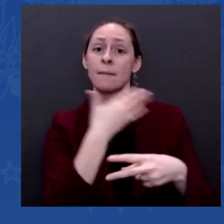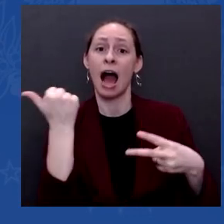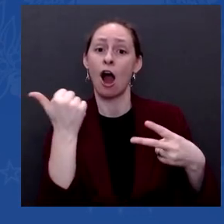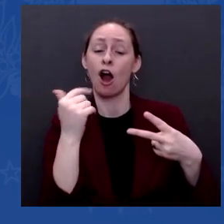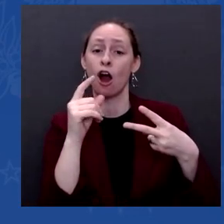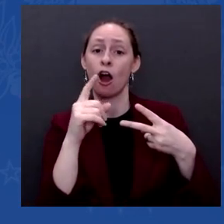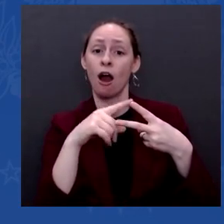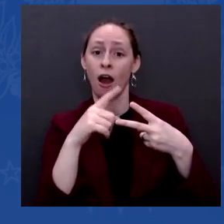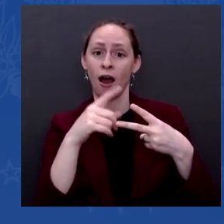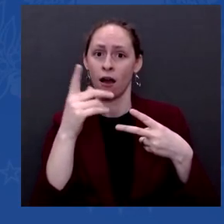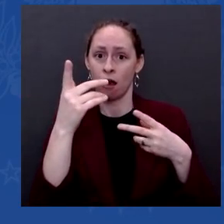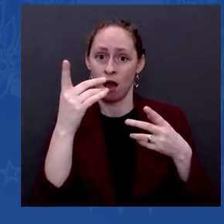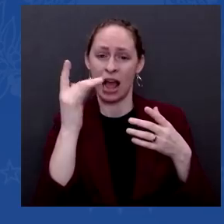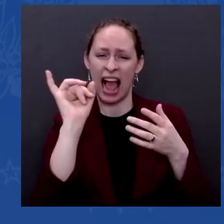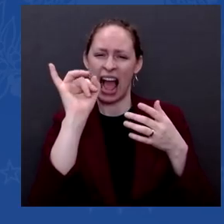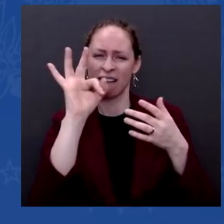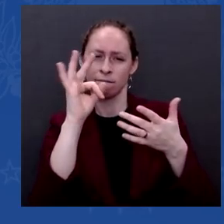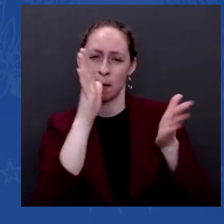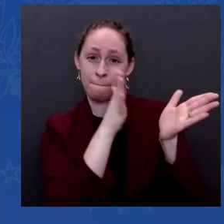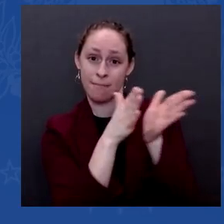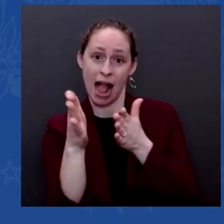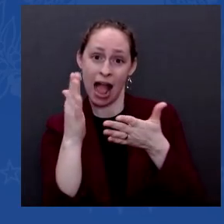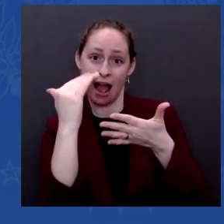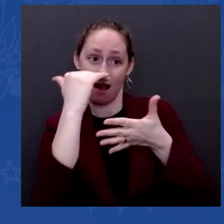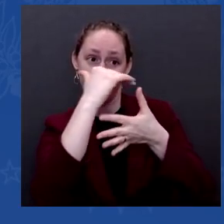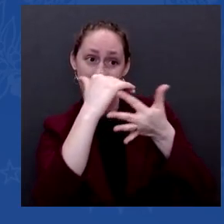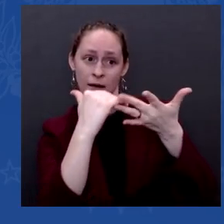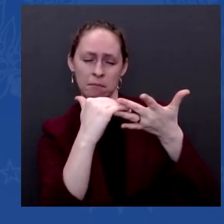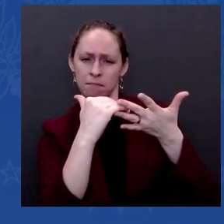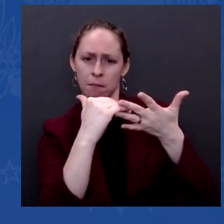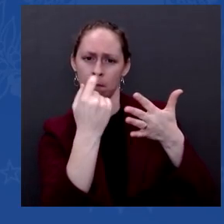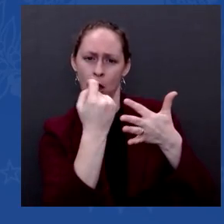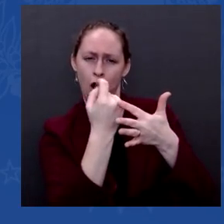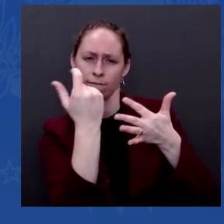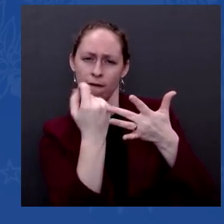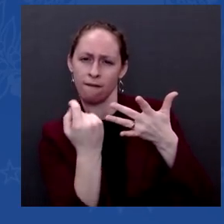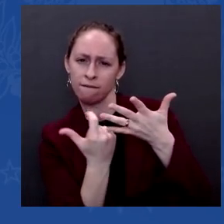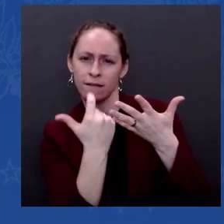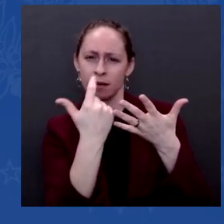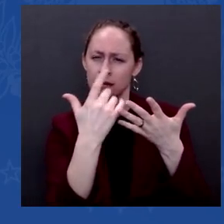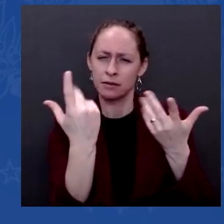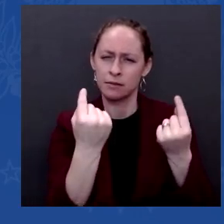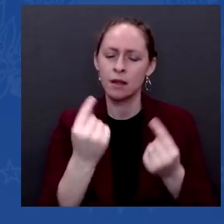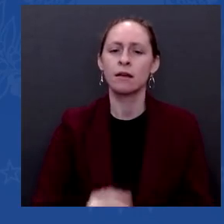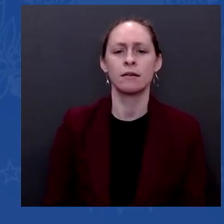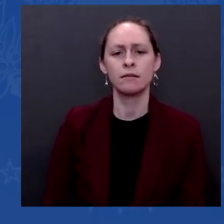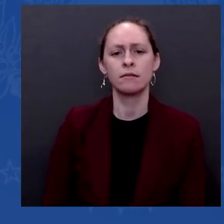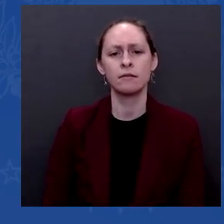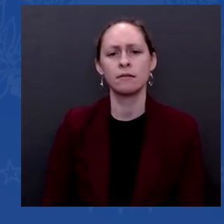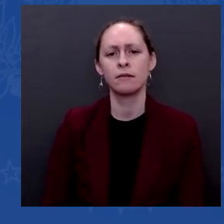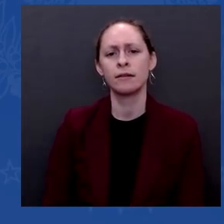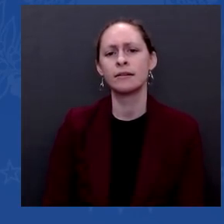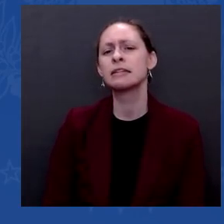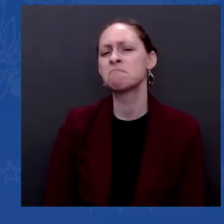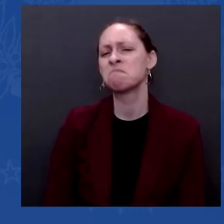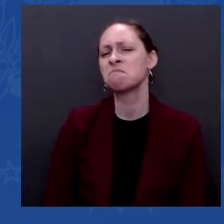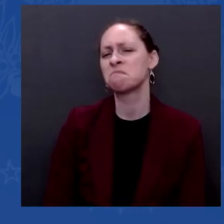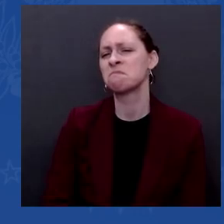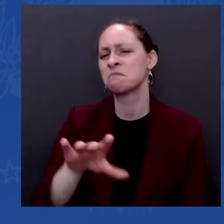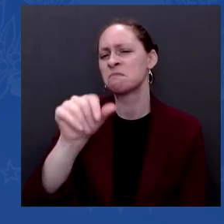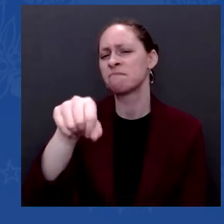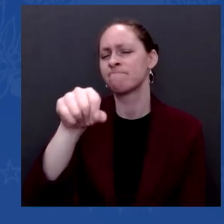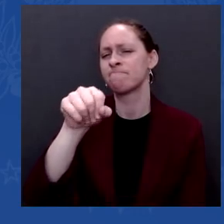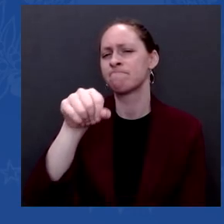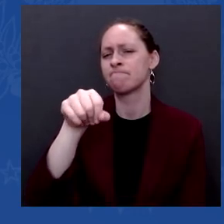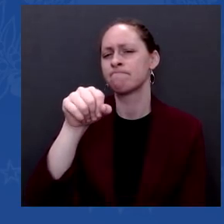we're going to have to probably break it up. I think that we can get — and